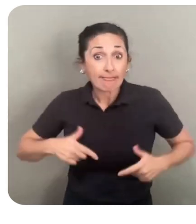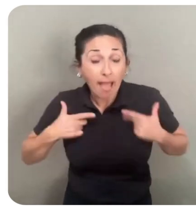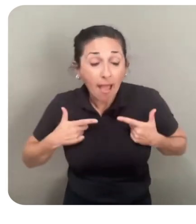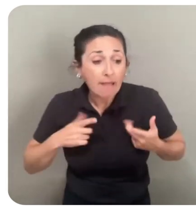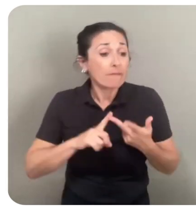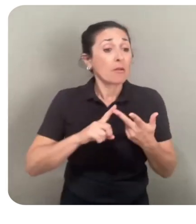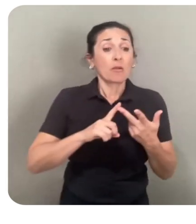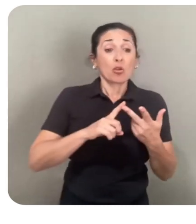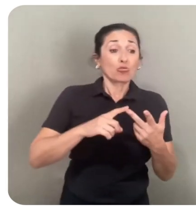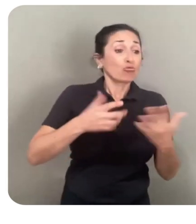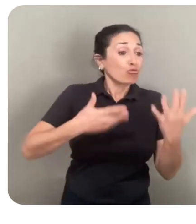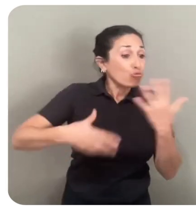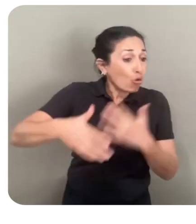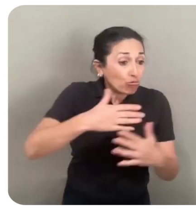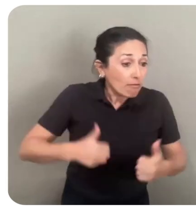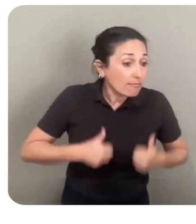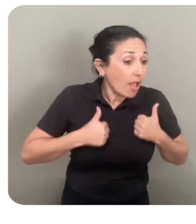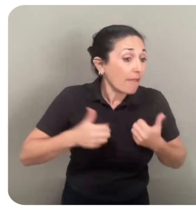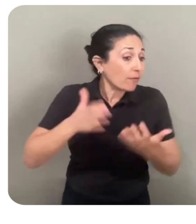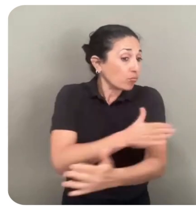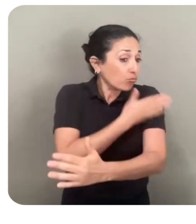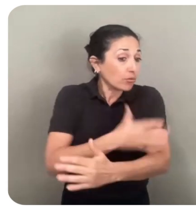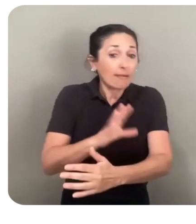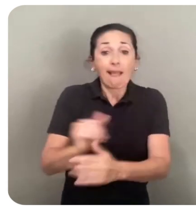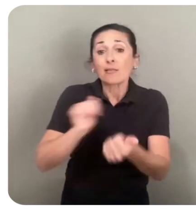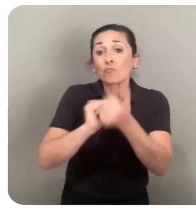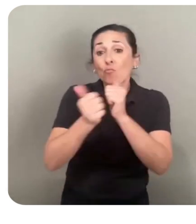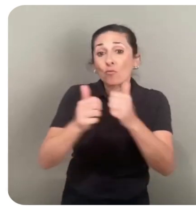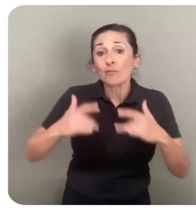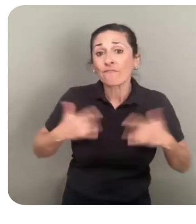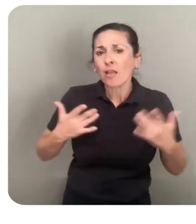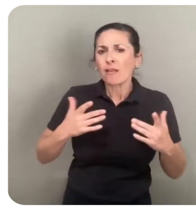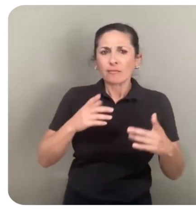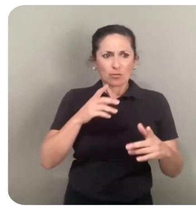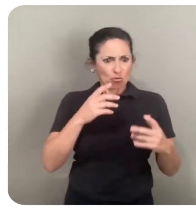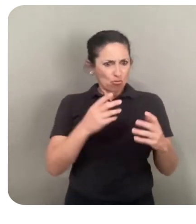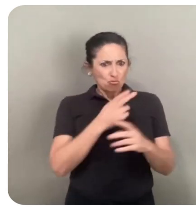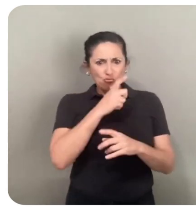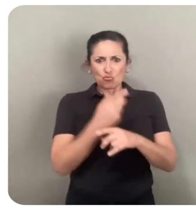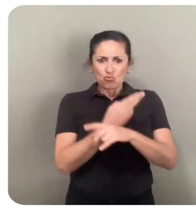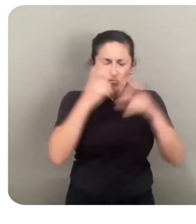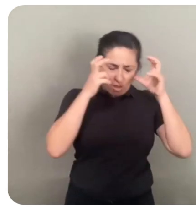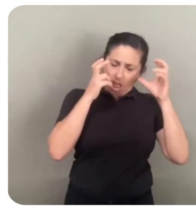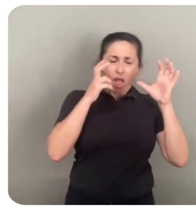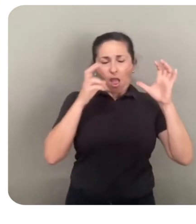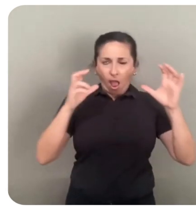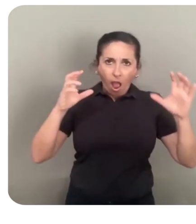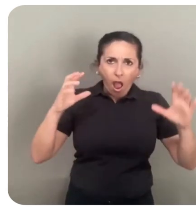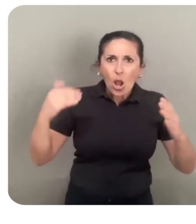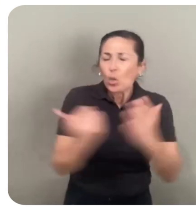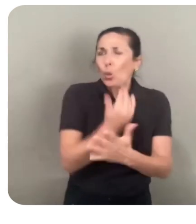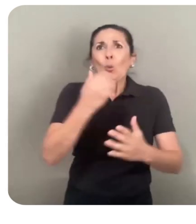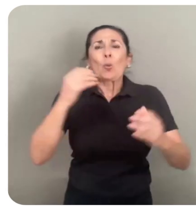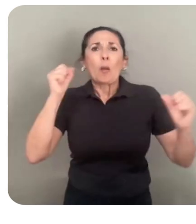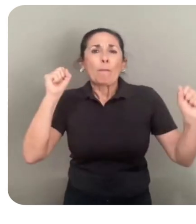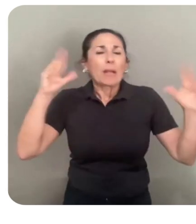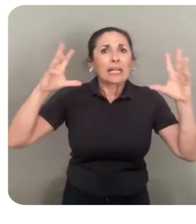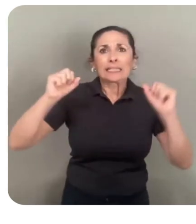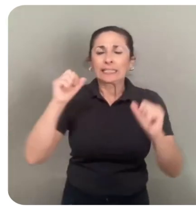social, live music, and sports events that can transport users to breakthrough experiences. Beyond streaming.